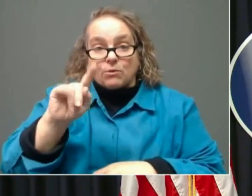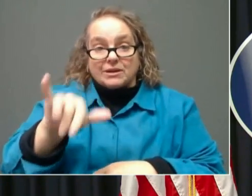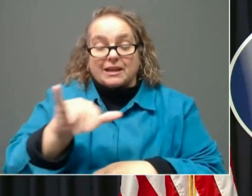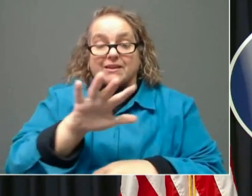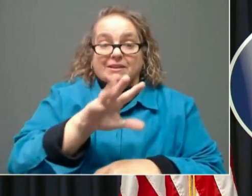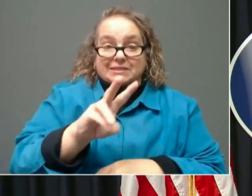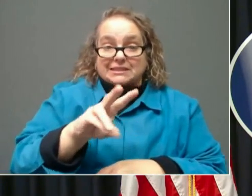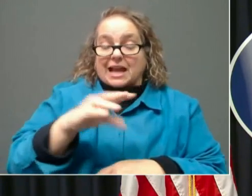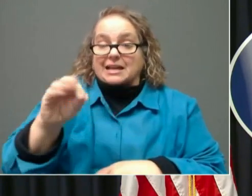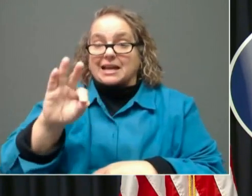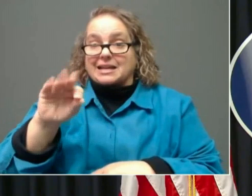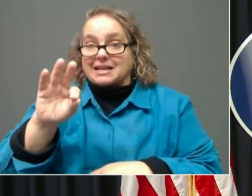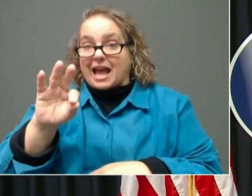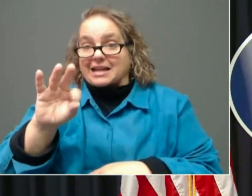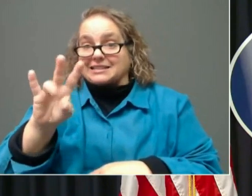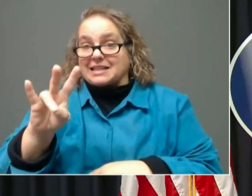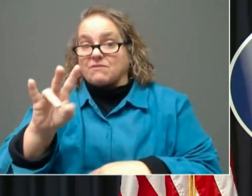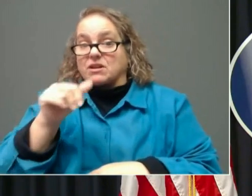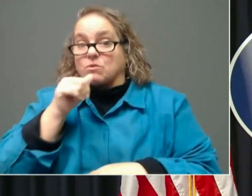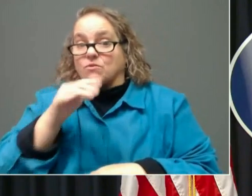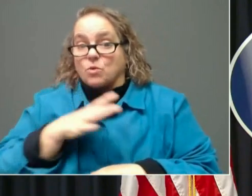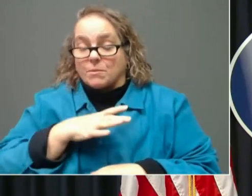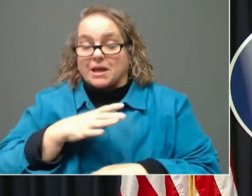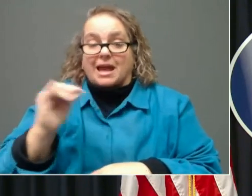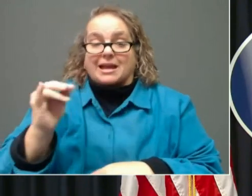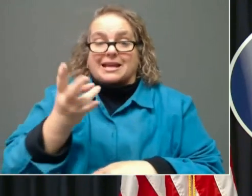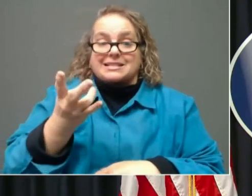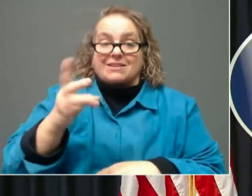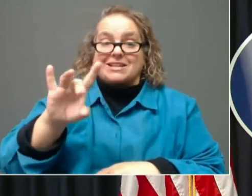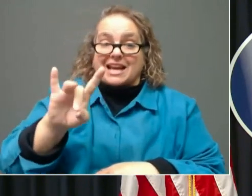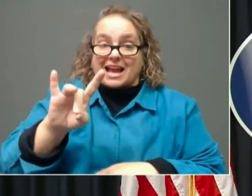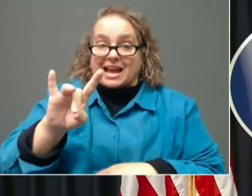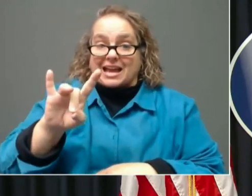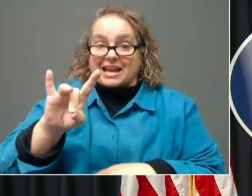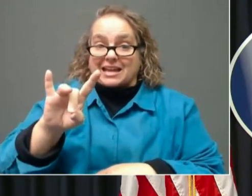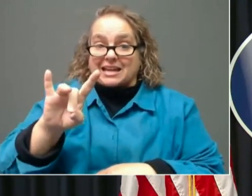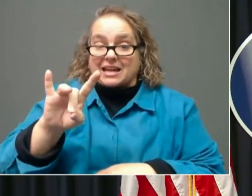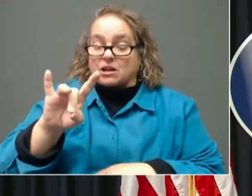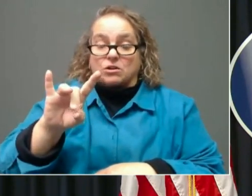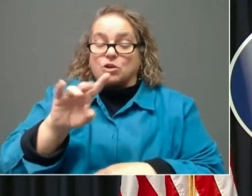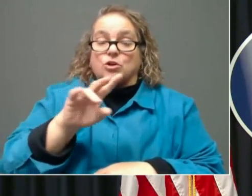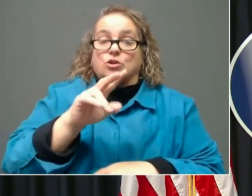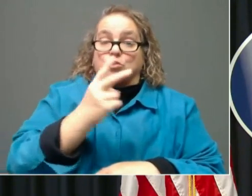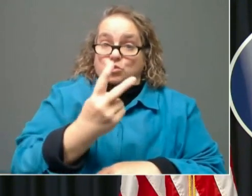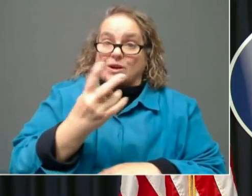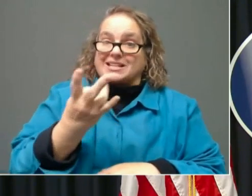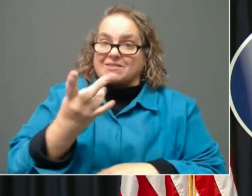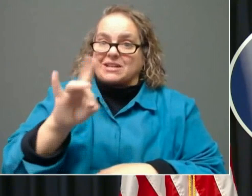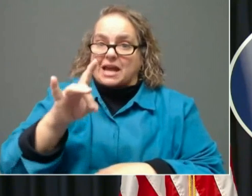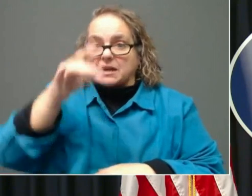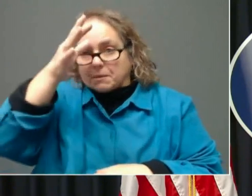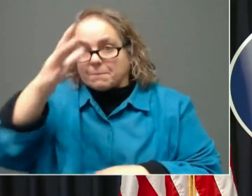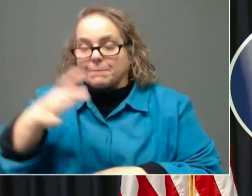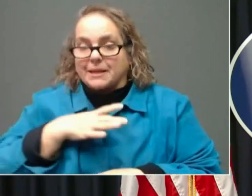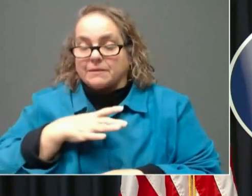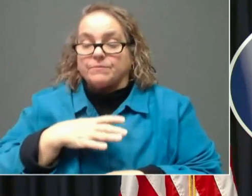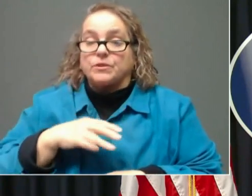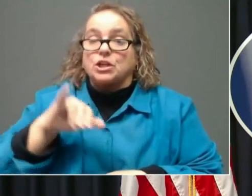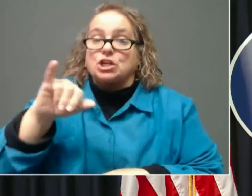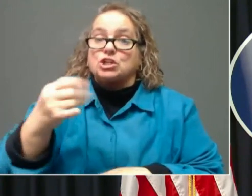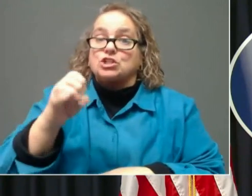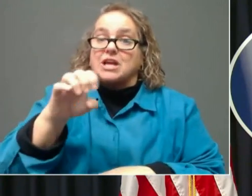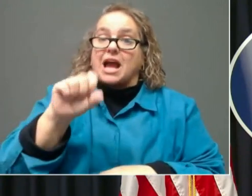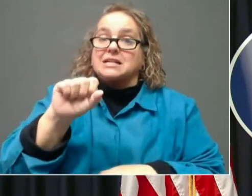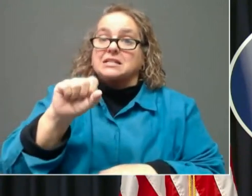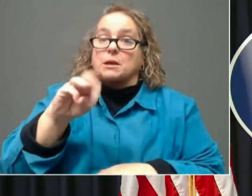-year-old woman and two 78-year-old men. In Jessamine County, an 80